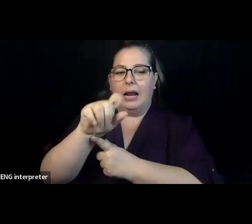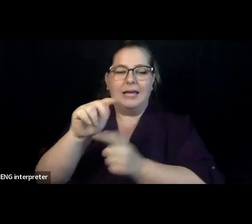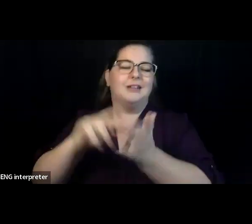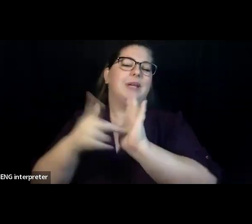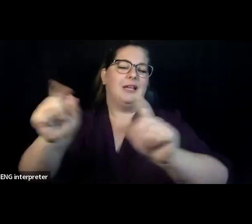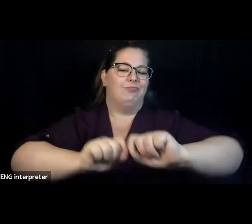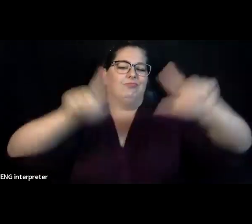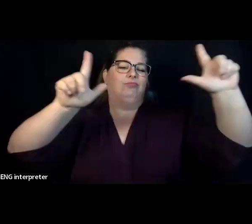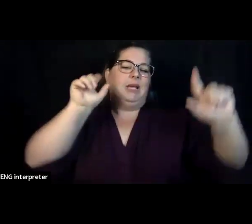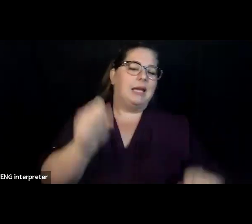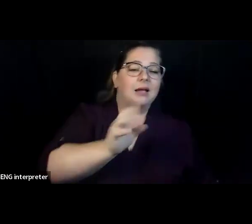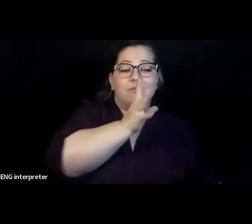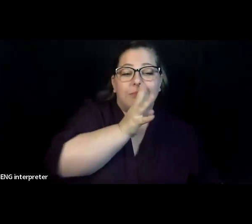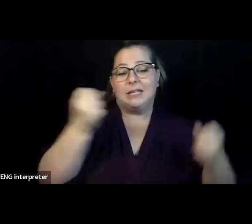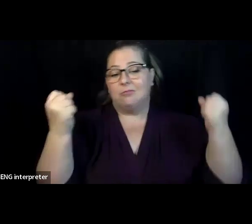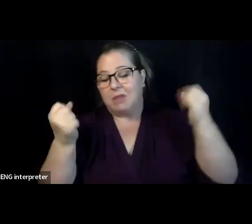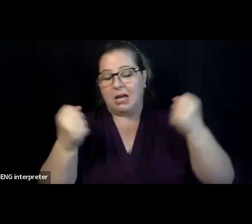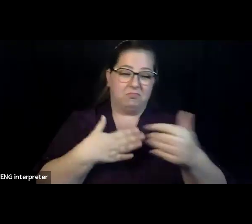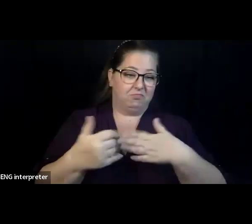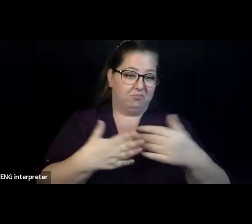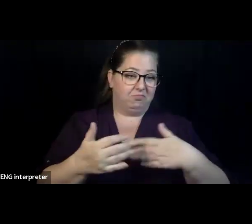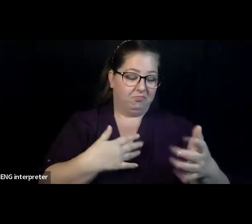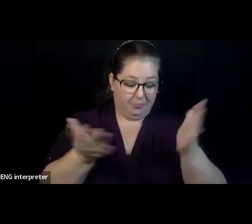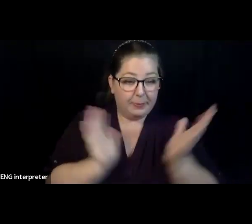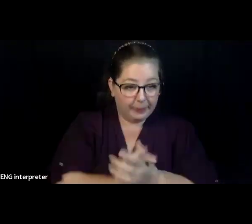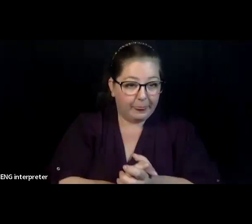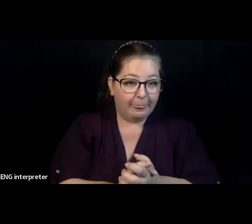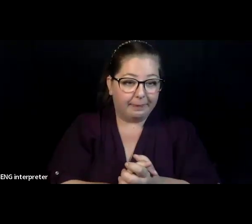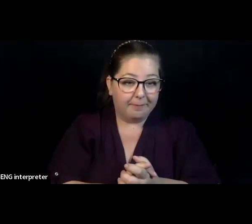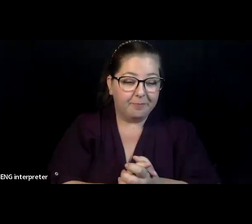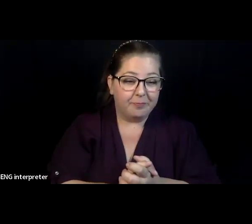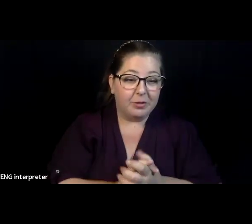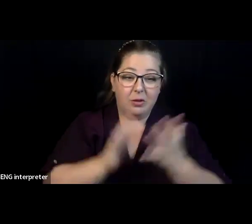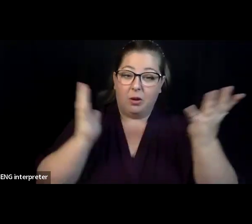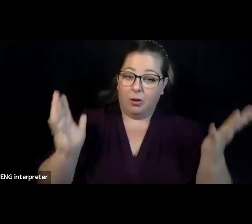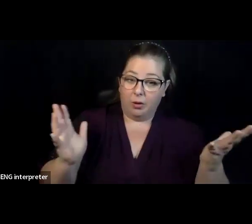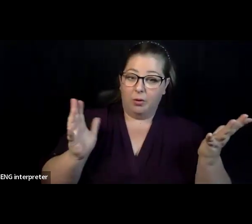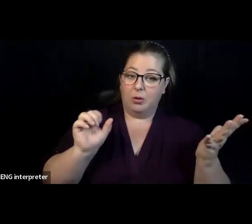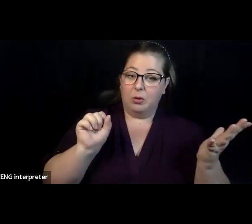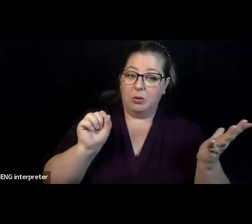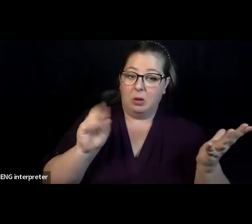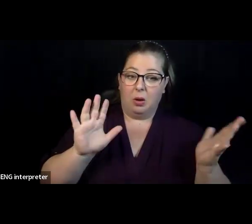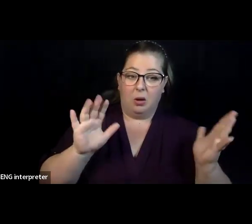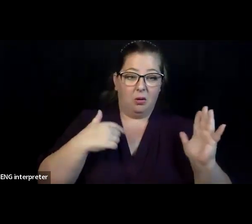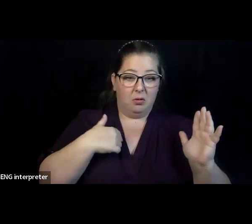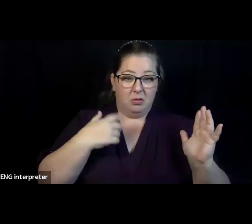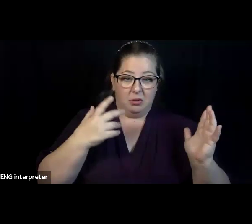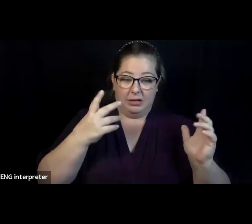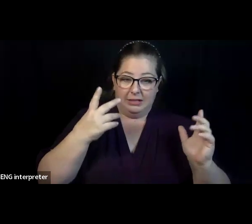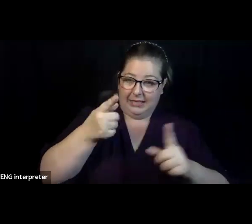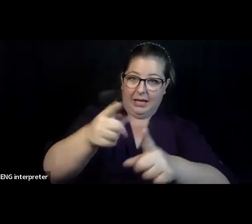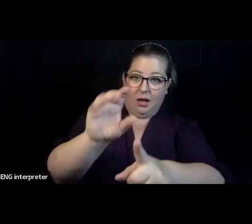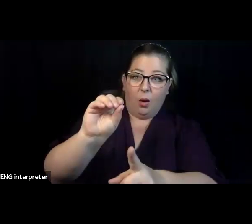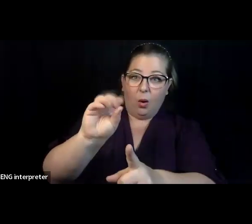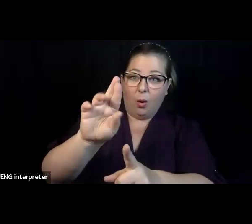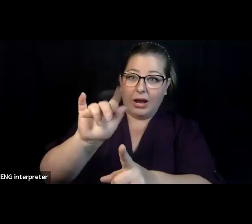see, I had seen when it's ORCID had, yes, thank you. I had seen the ORCID header hand up. I'm going to call, but now it's down.